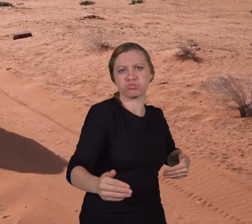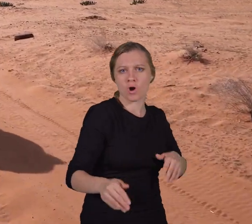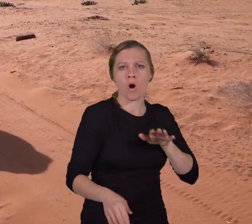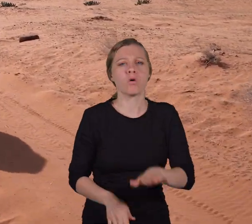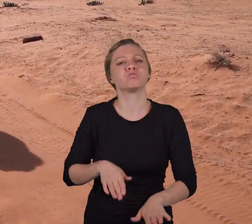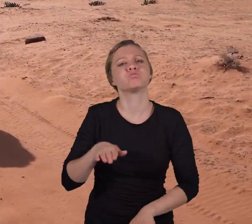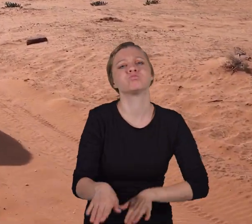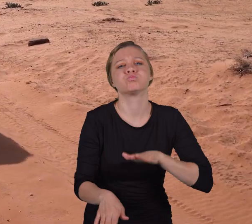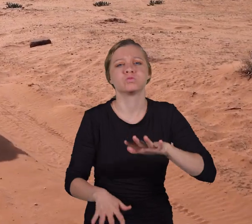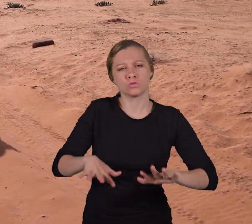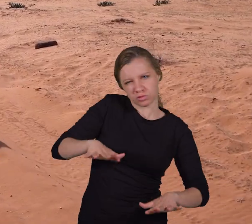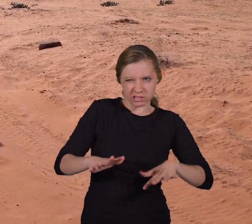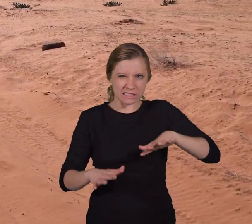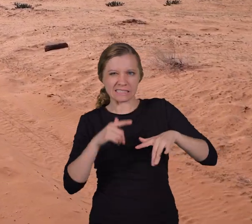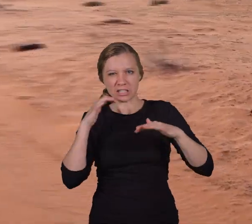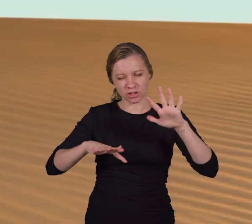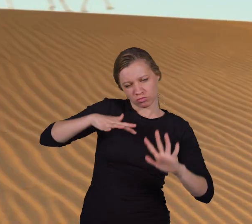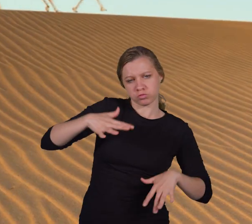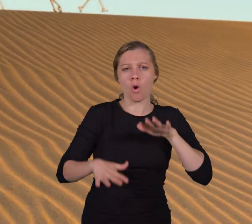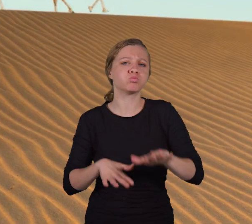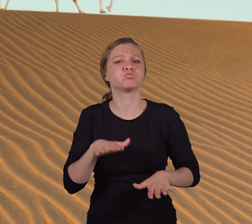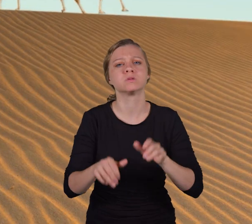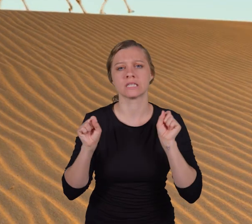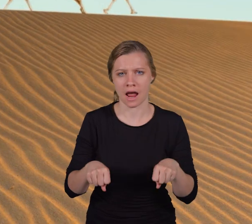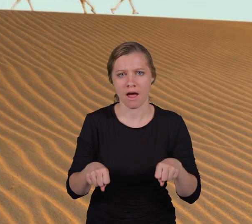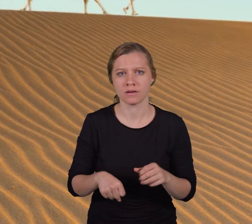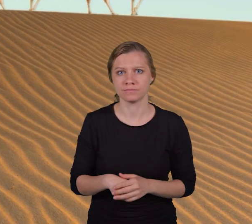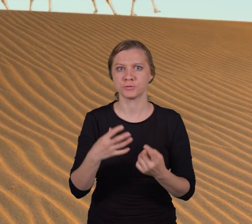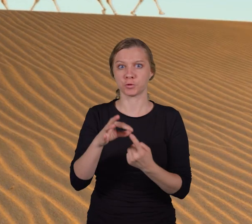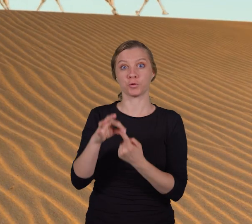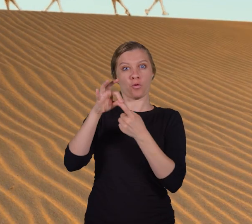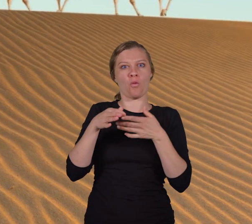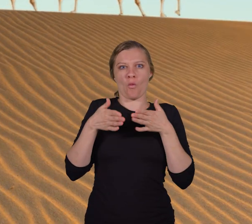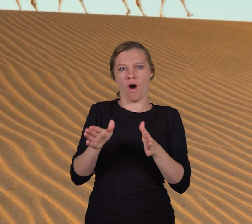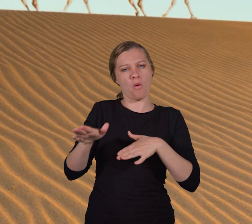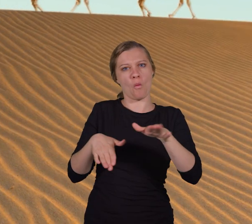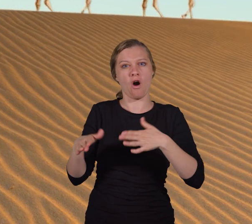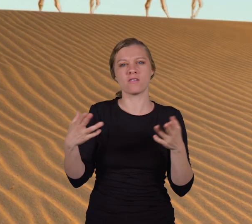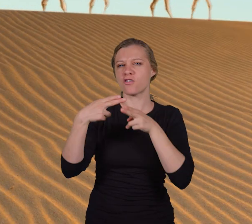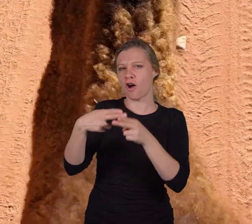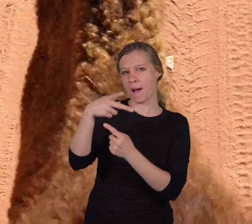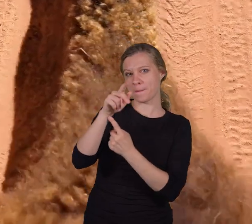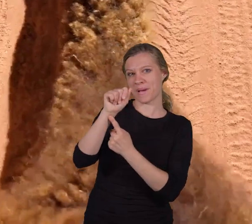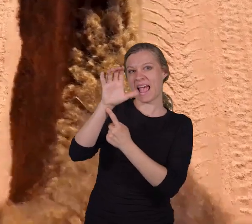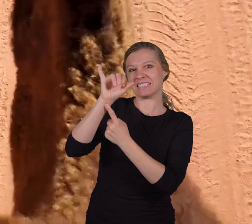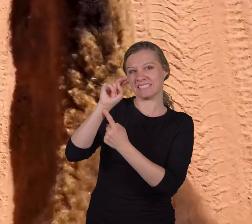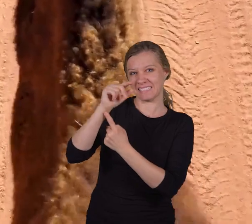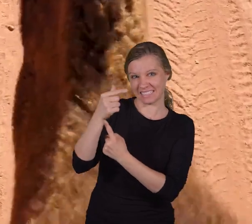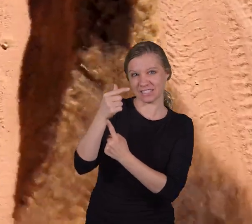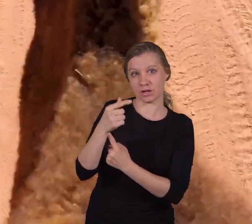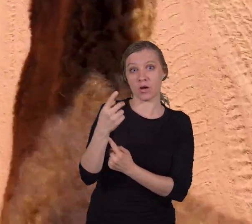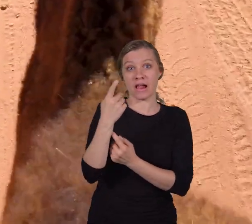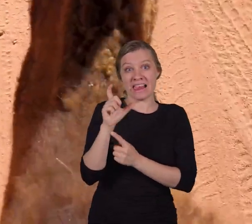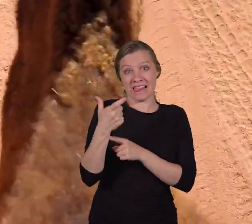across soft, shifting desert sands. Camels also have a unique way of walking called pacing, where both legs